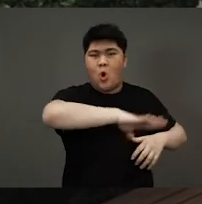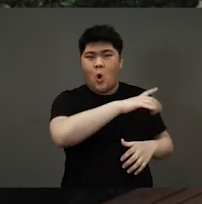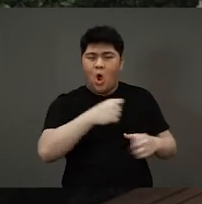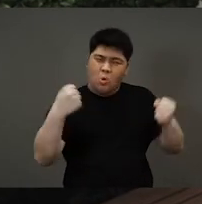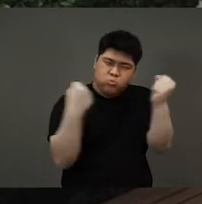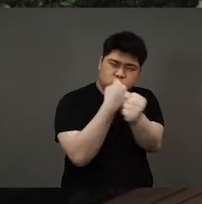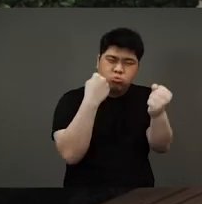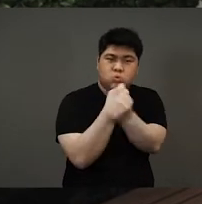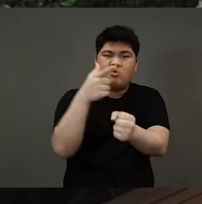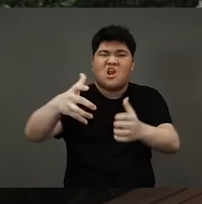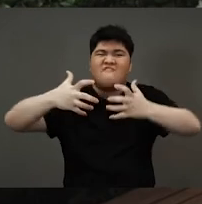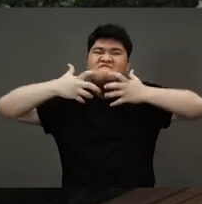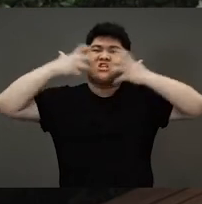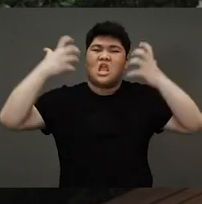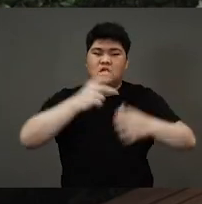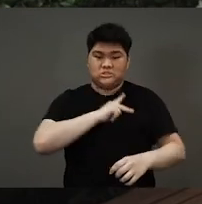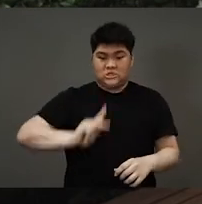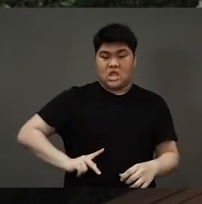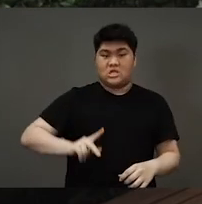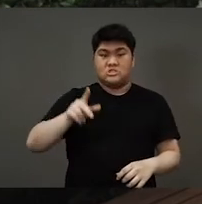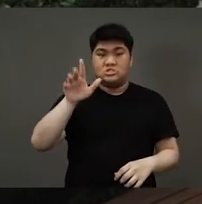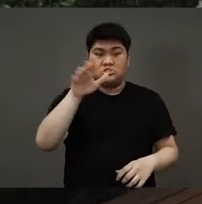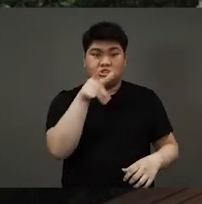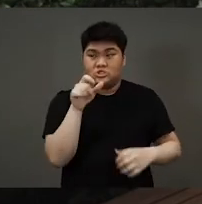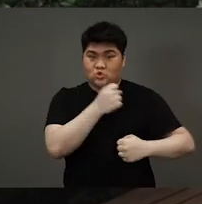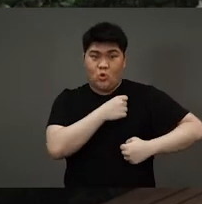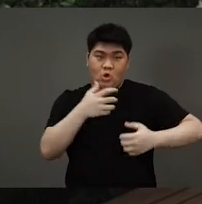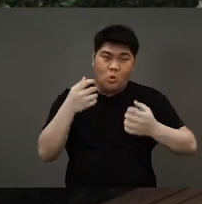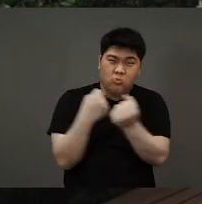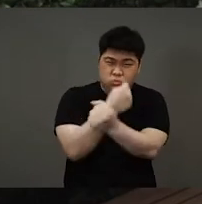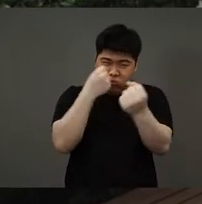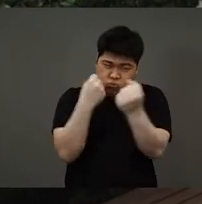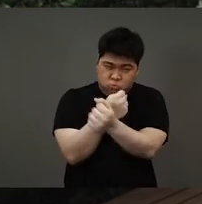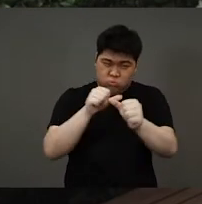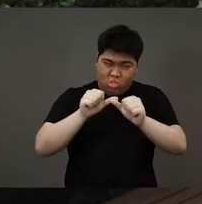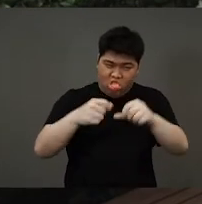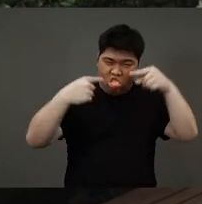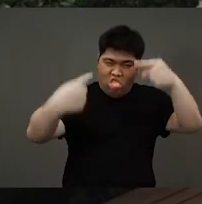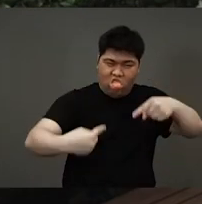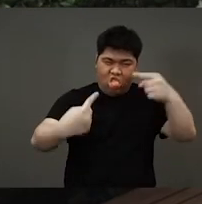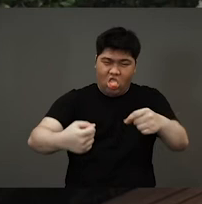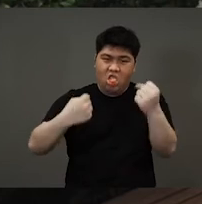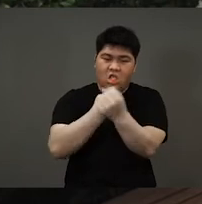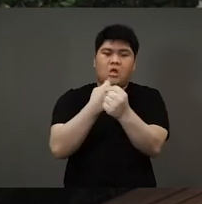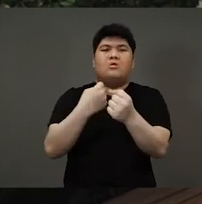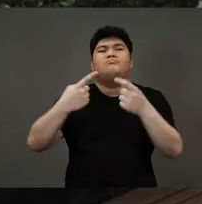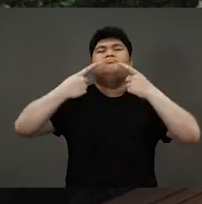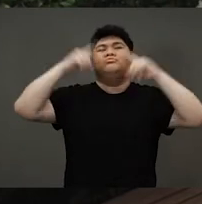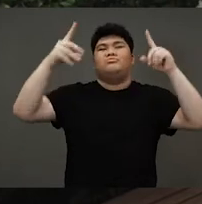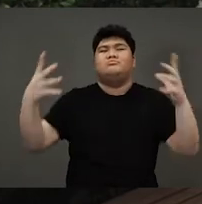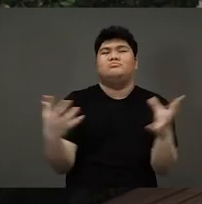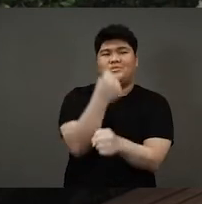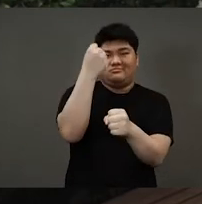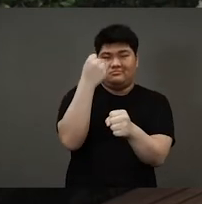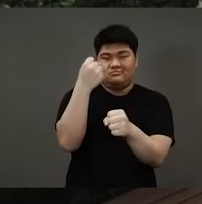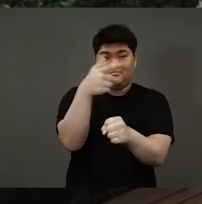fought with the fierce king and his soldiers. Finally, the prince and his army won the battle. They